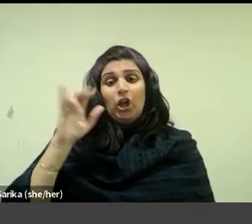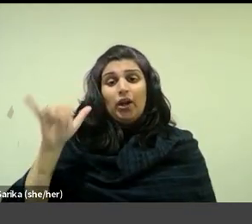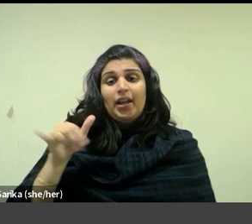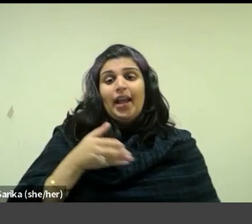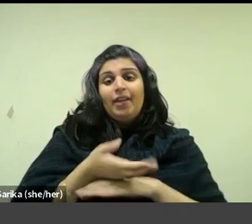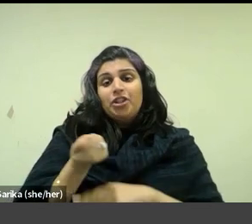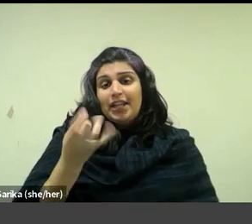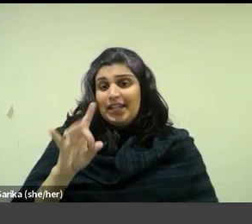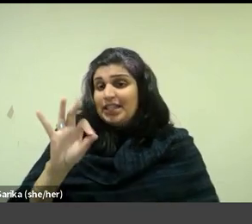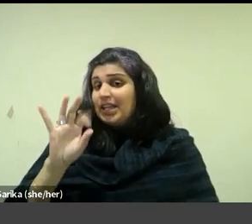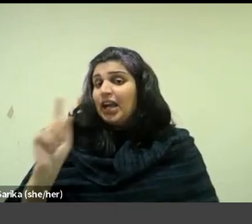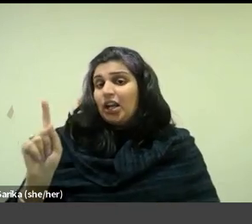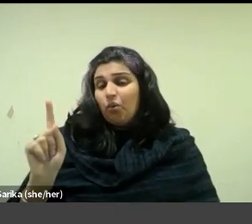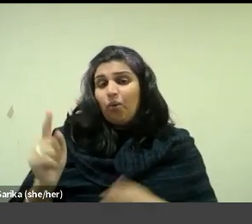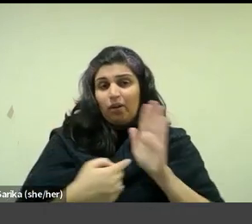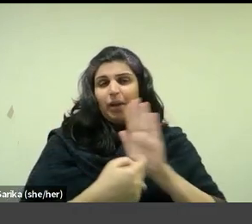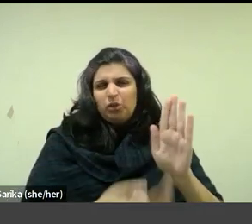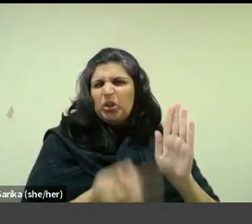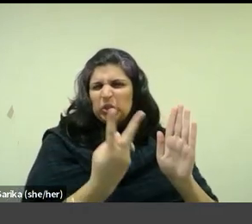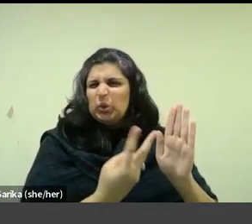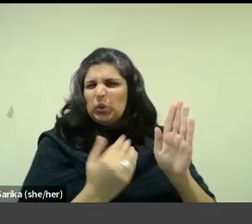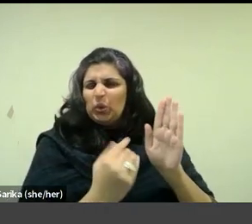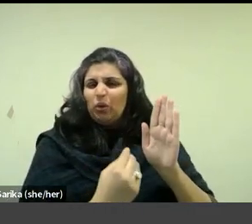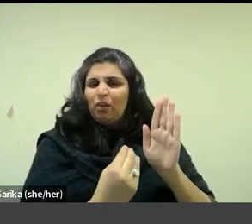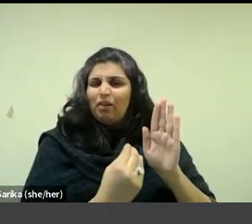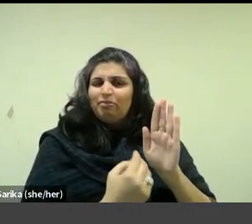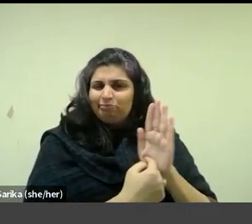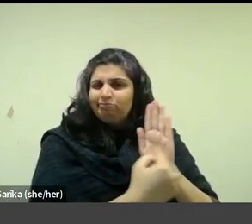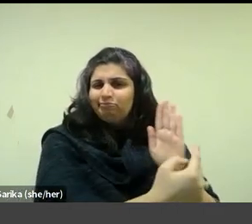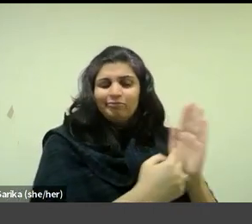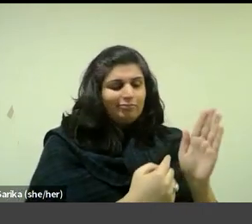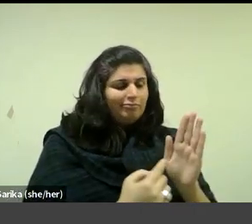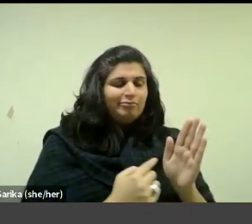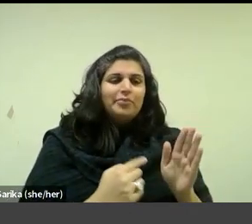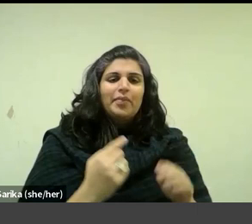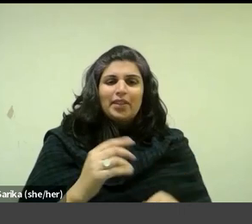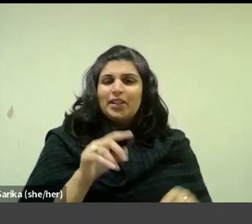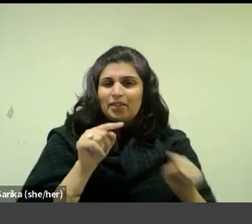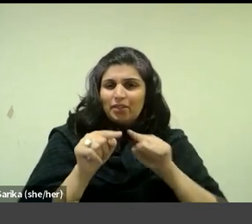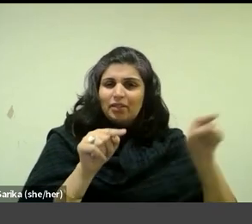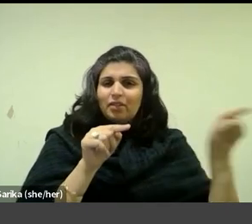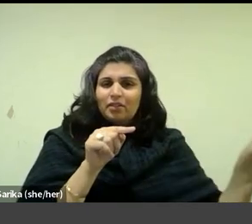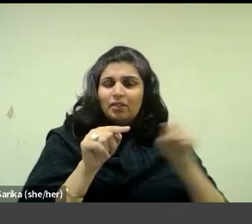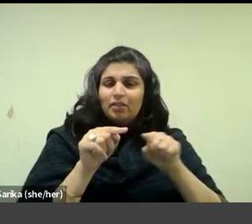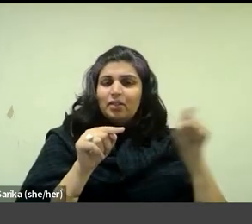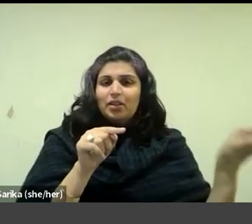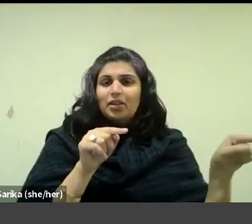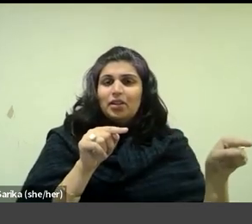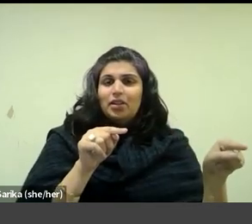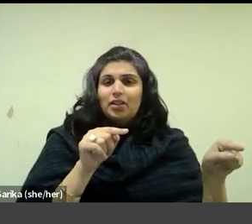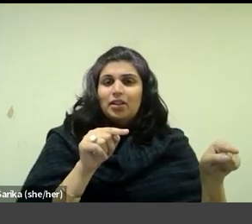1891, I'm showing you two of those here, and which critics soon came to identify as the work of an